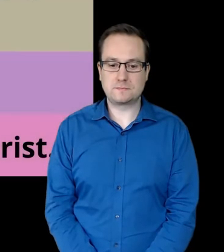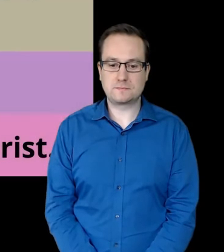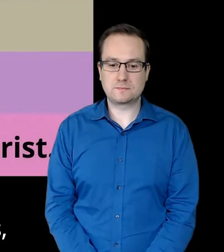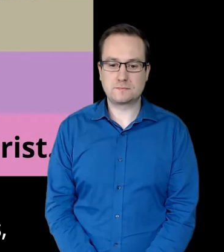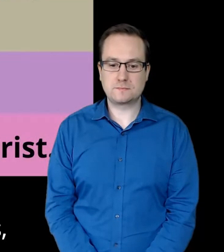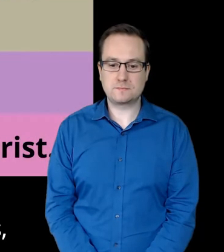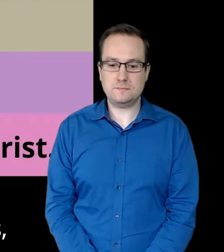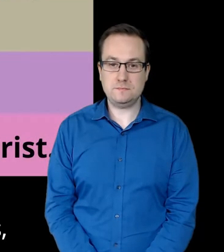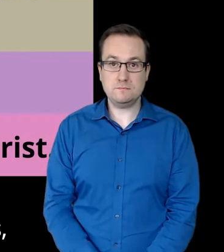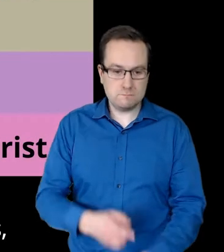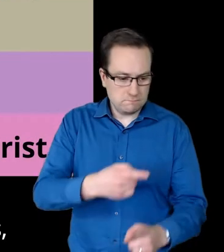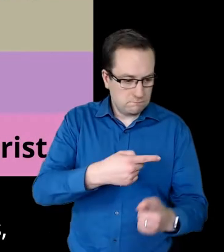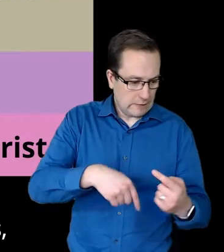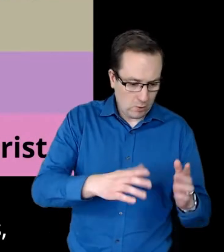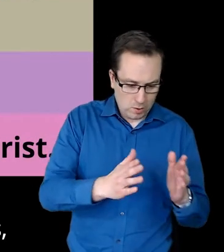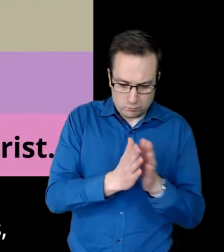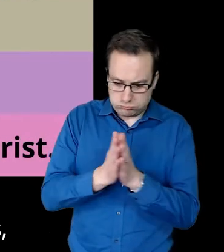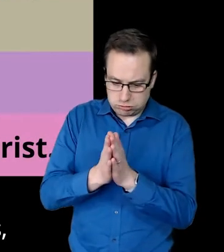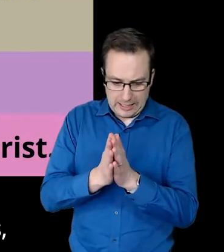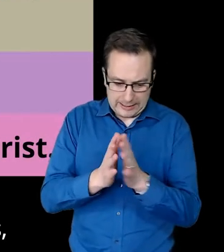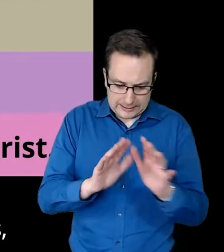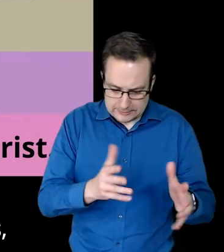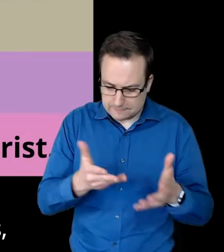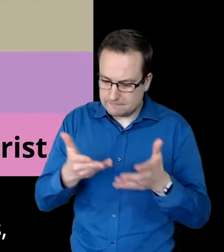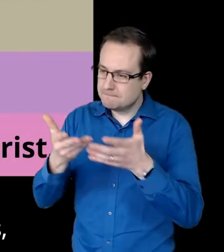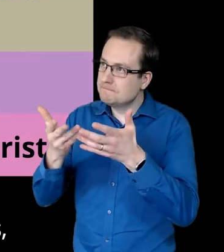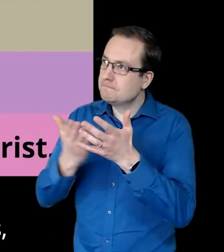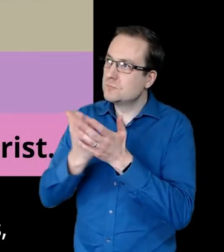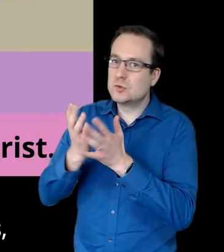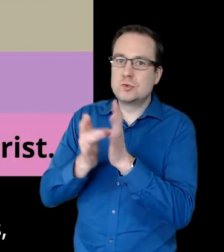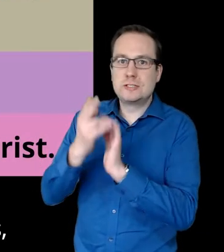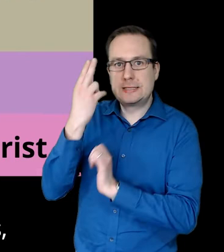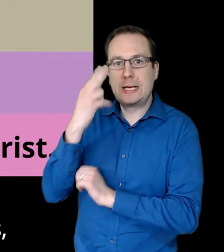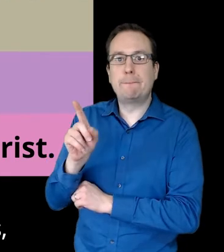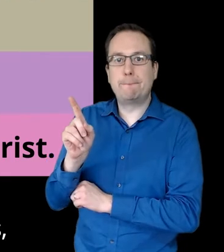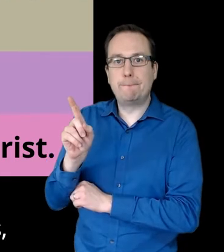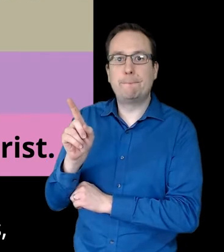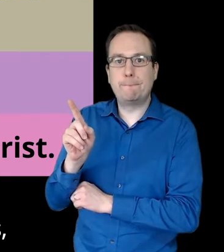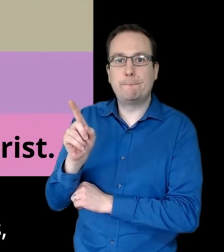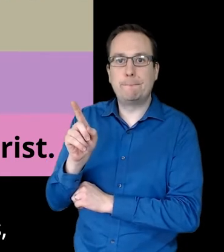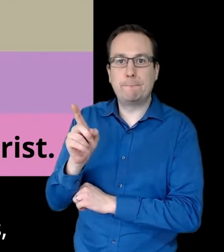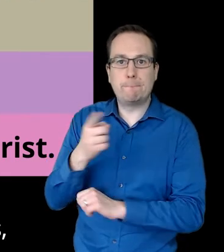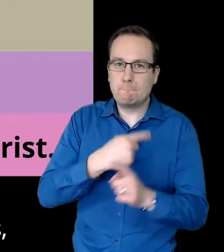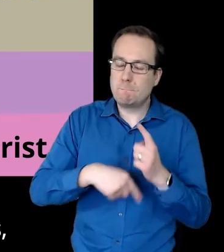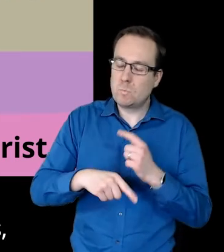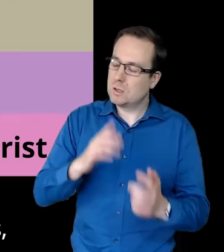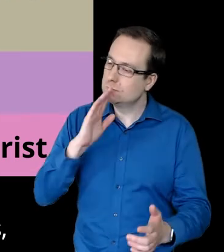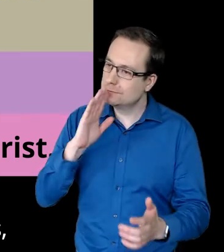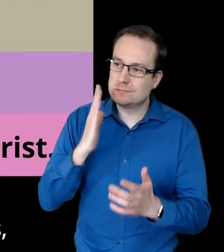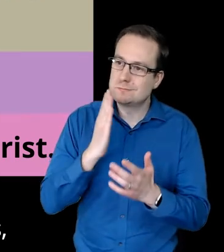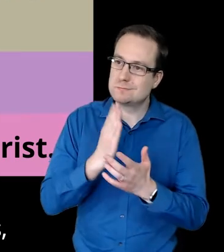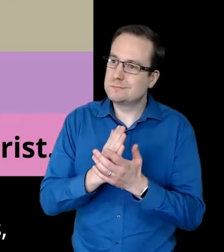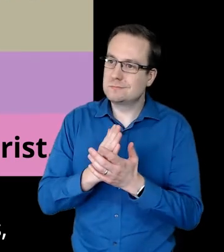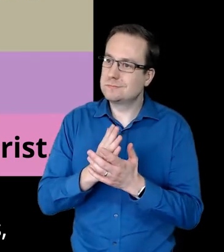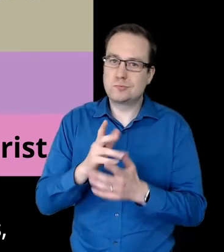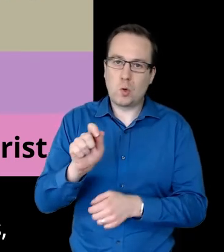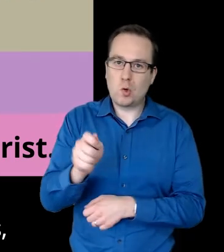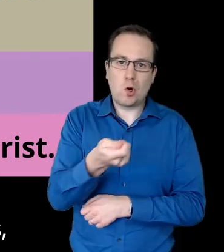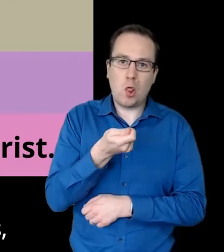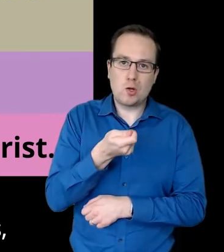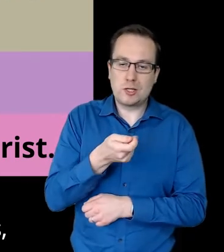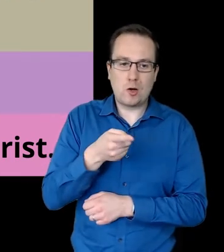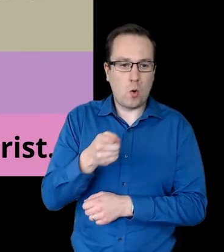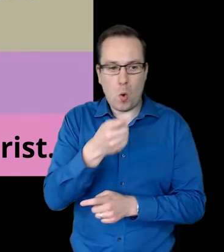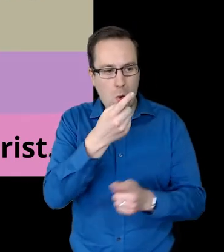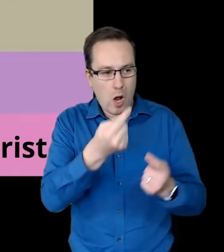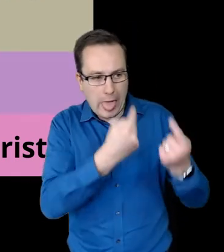We bring our prayers together in Jesus' name. For we are convinced that neither closets or